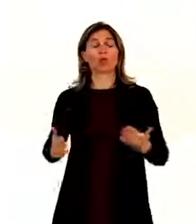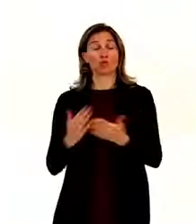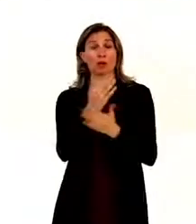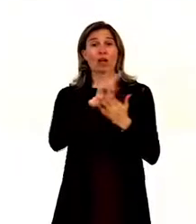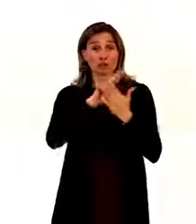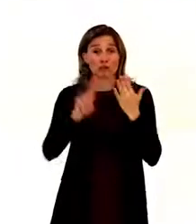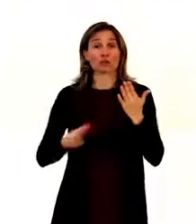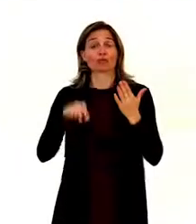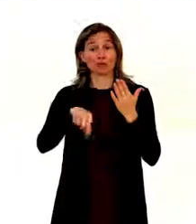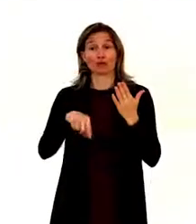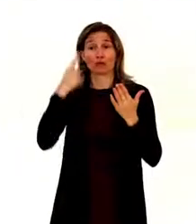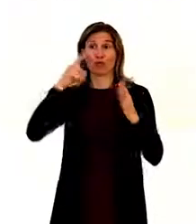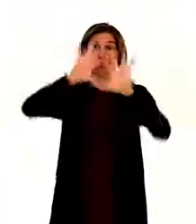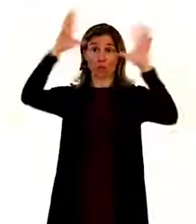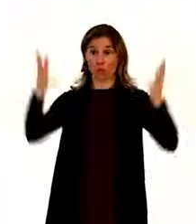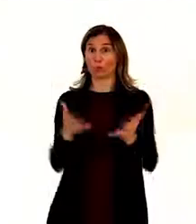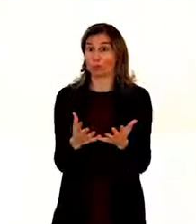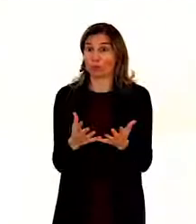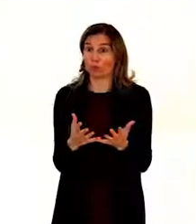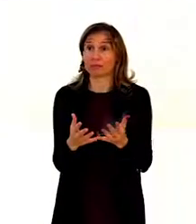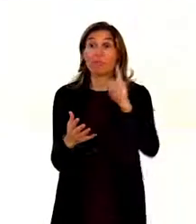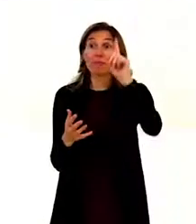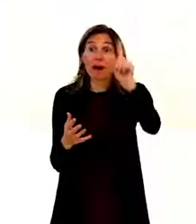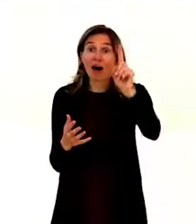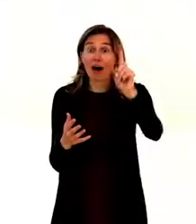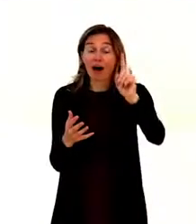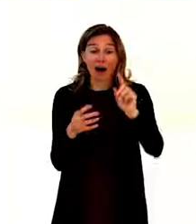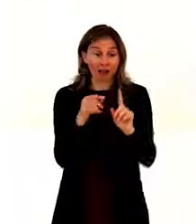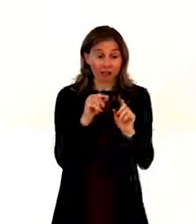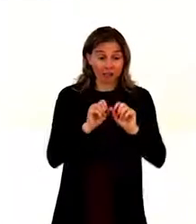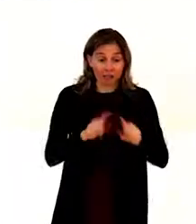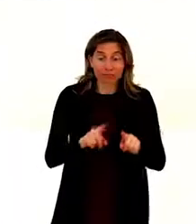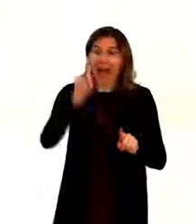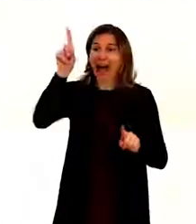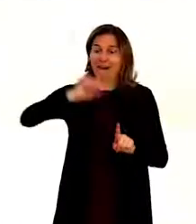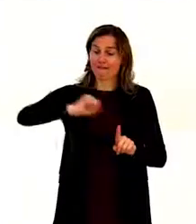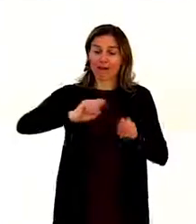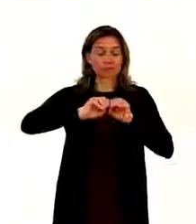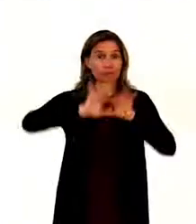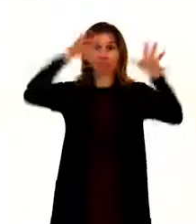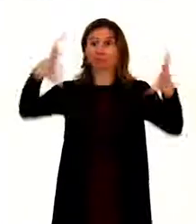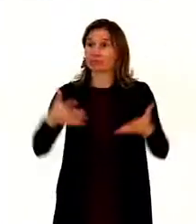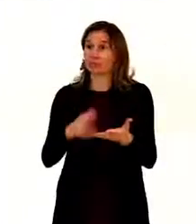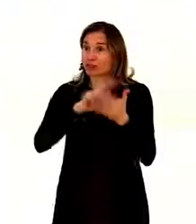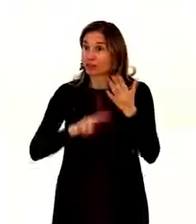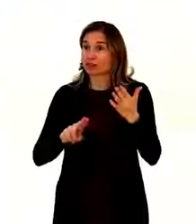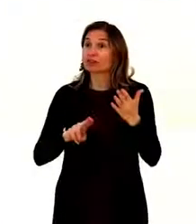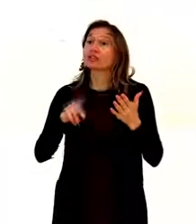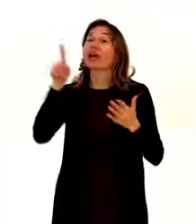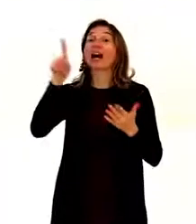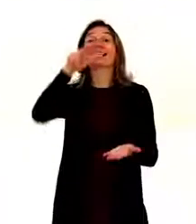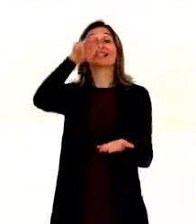millennium and it was also one of the fastest growing human rights treaties. It was opened for signature